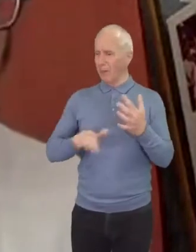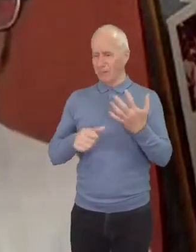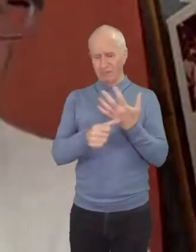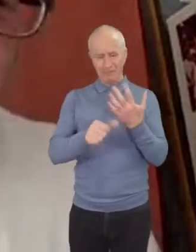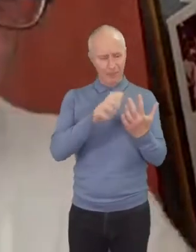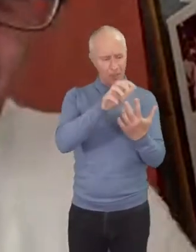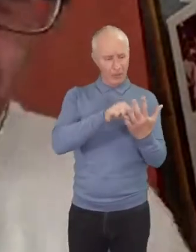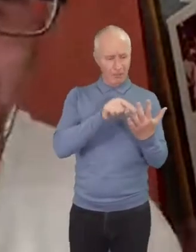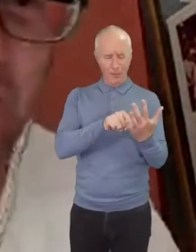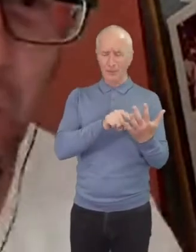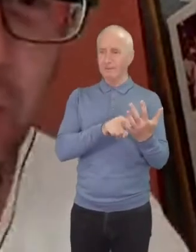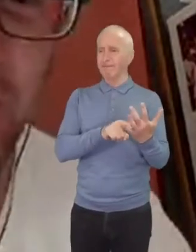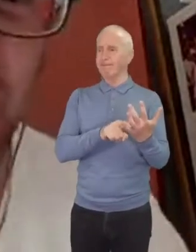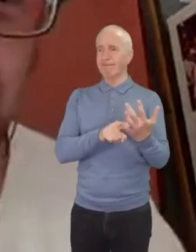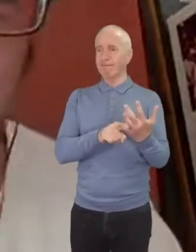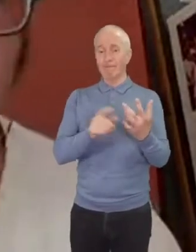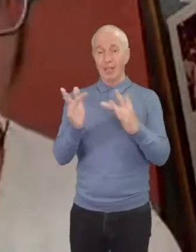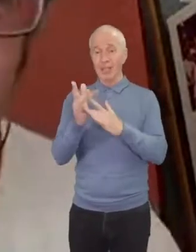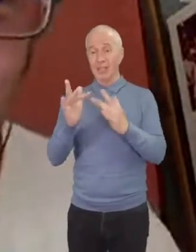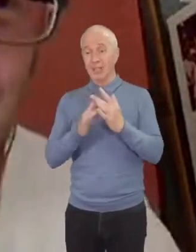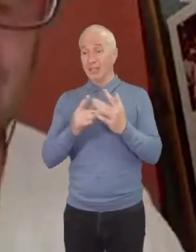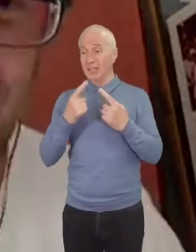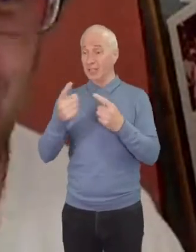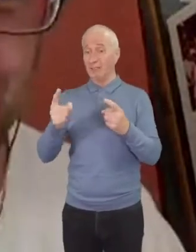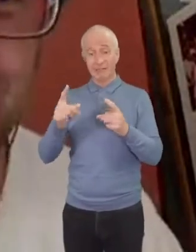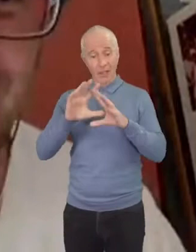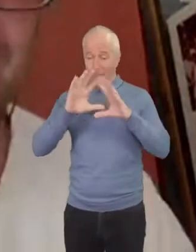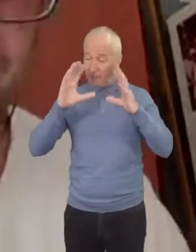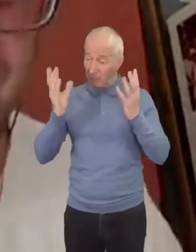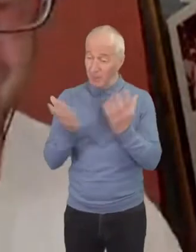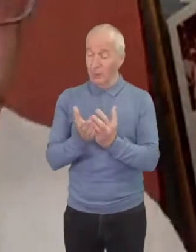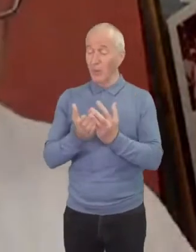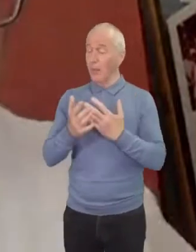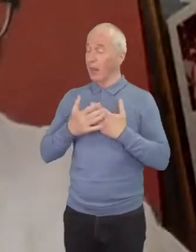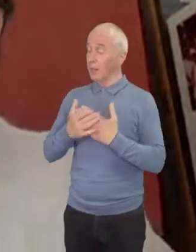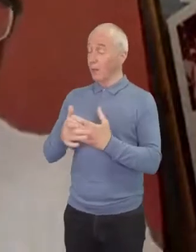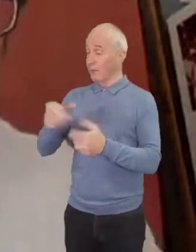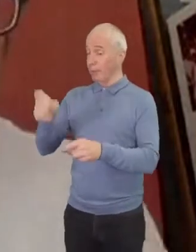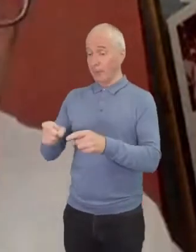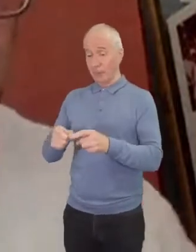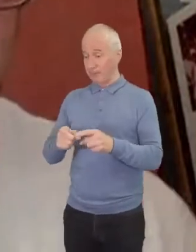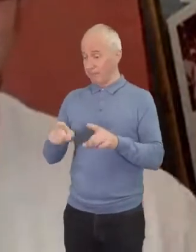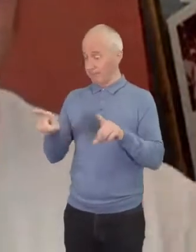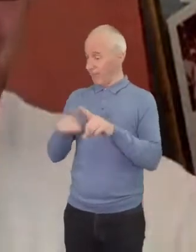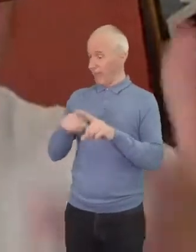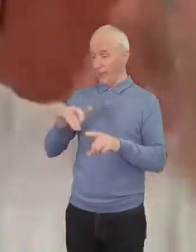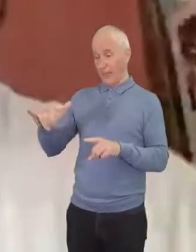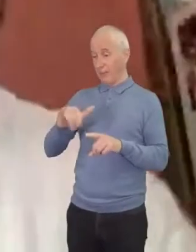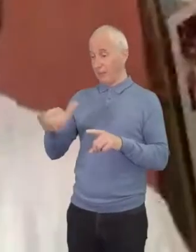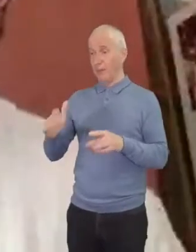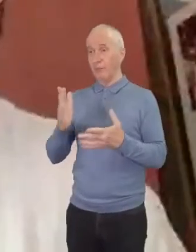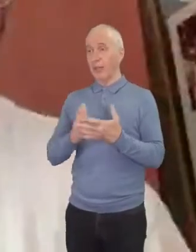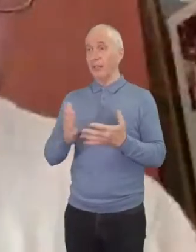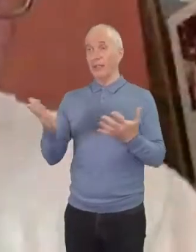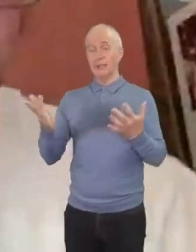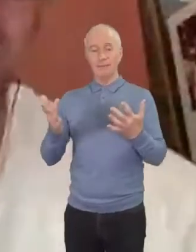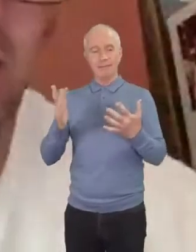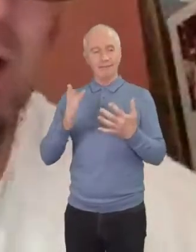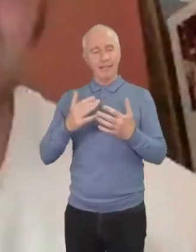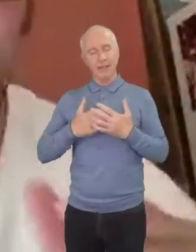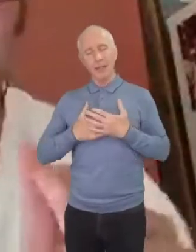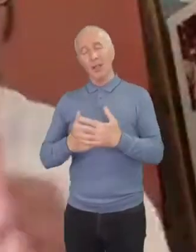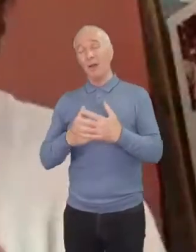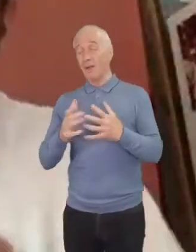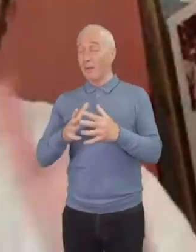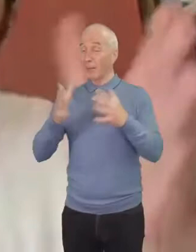says everybody in the world loves the people that are like them right and he really invites us to love bigger to even